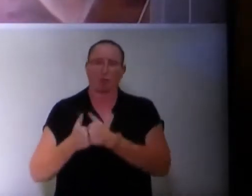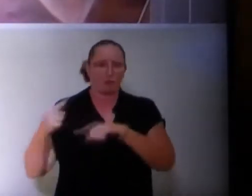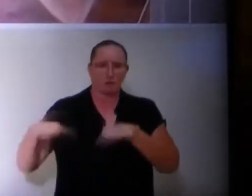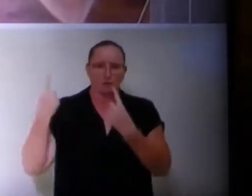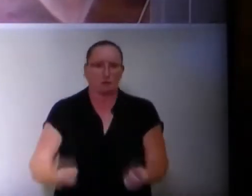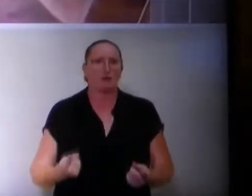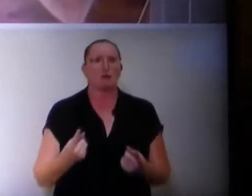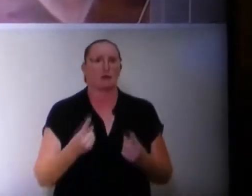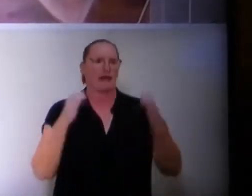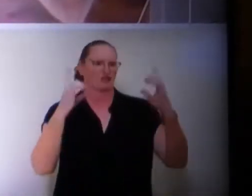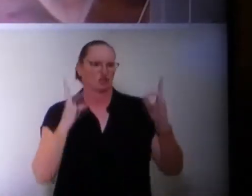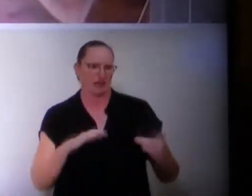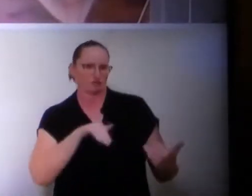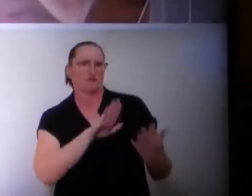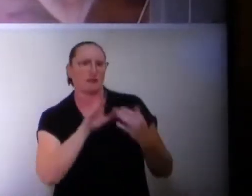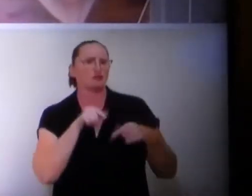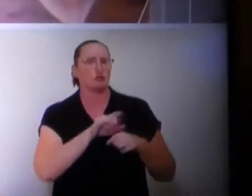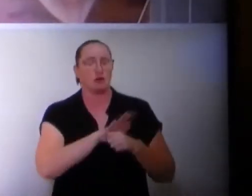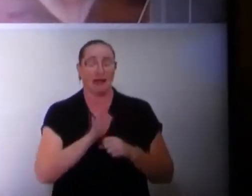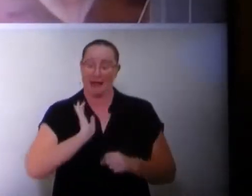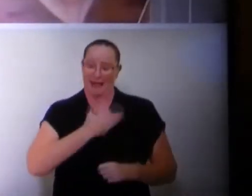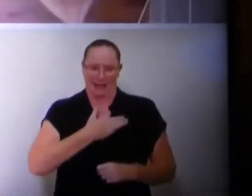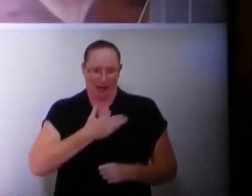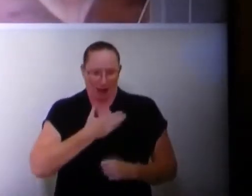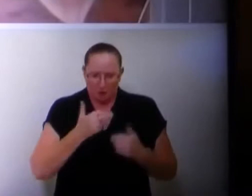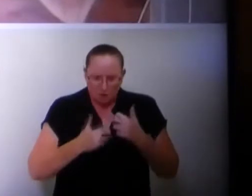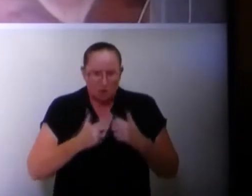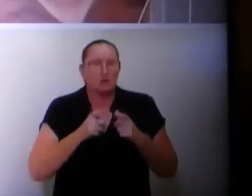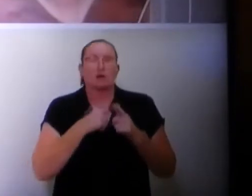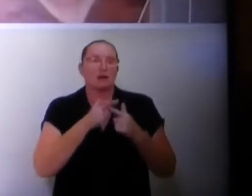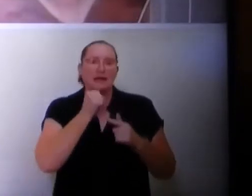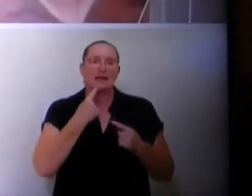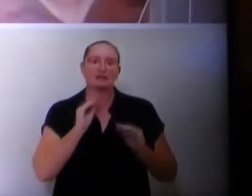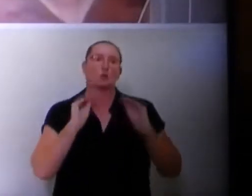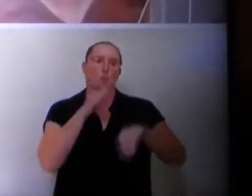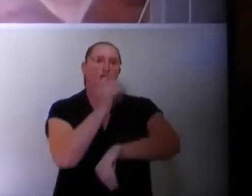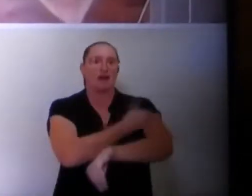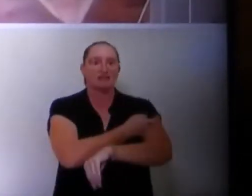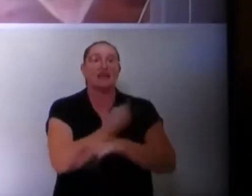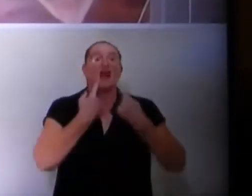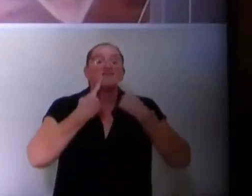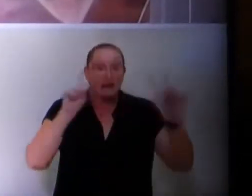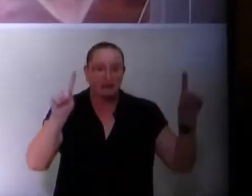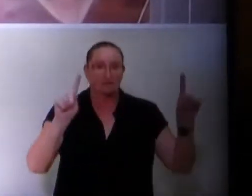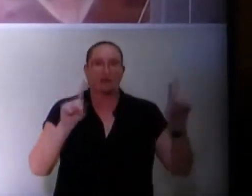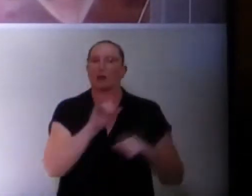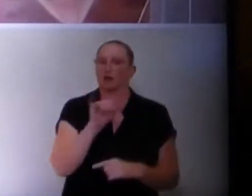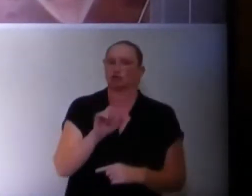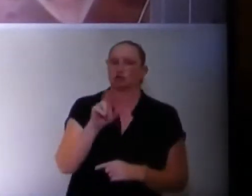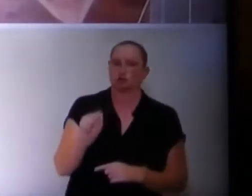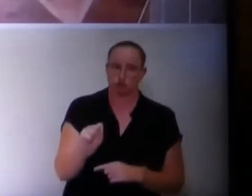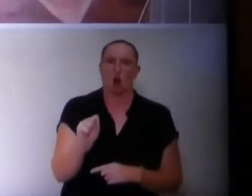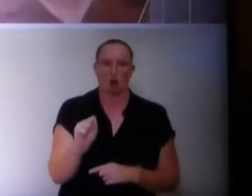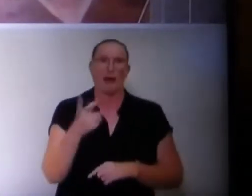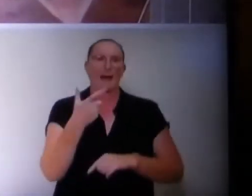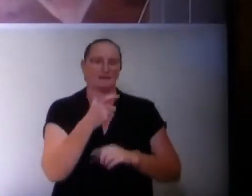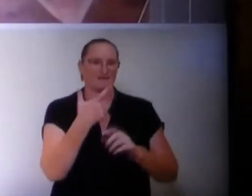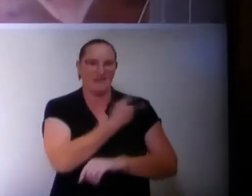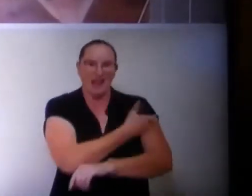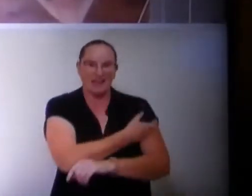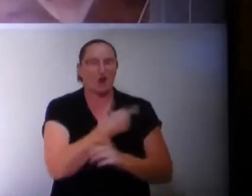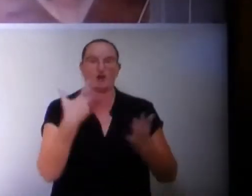during the pandemic. Our concern is the district's ability to put a vaccine mandate in place effectively. Dr. Jara's COVID testing mandate rollout was a disaster.